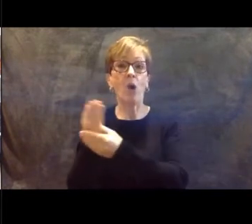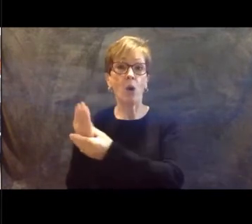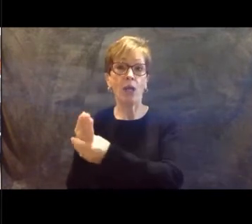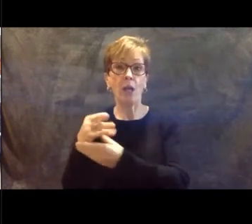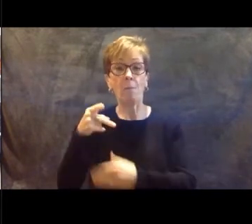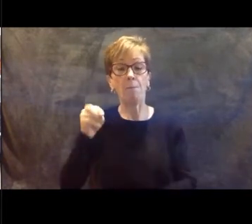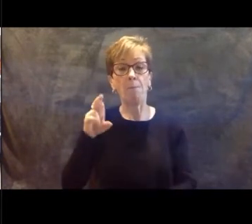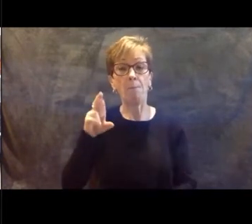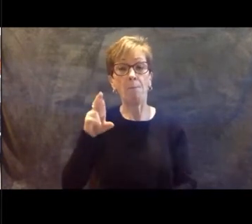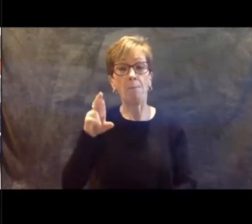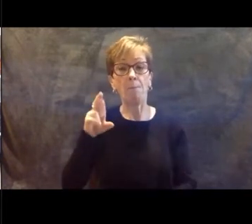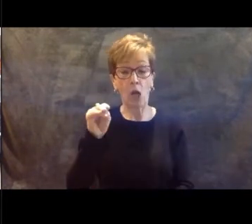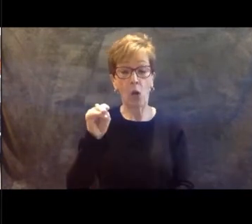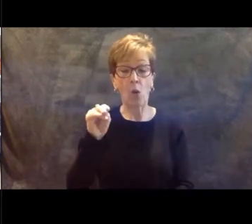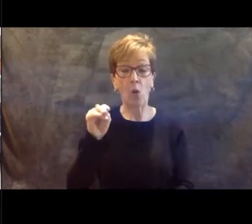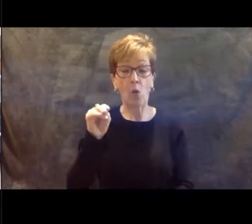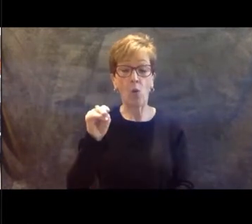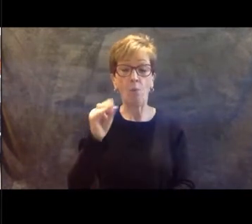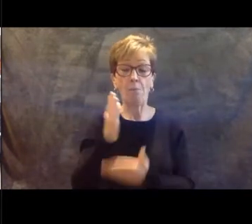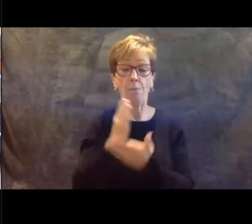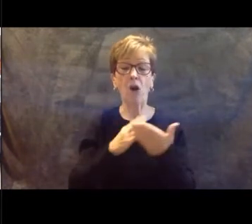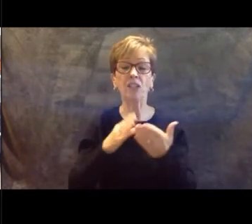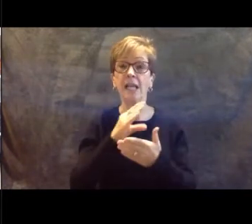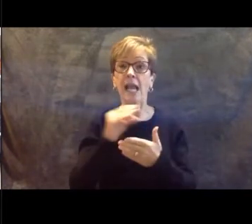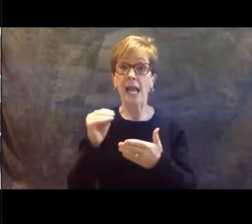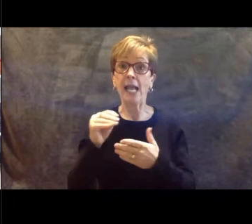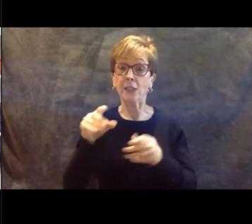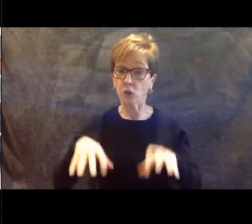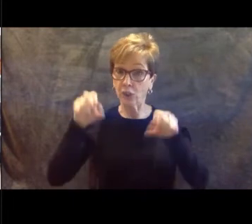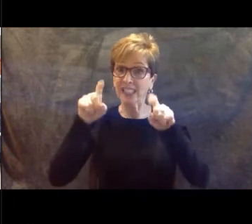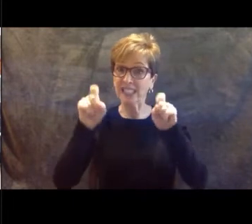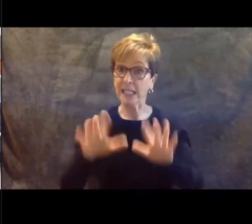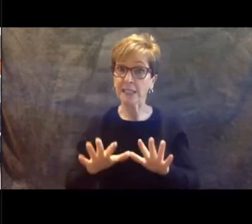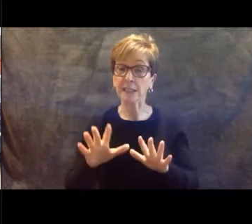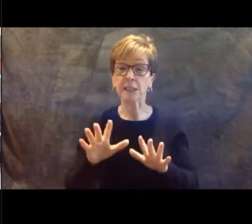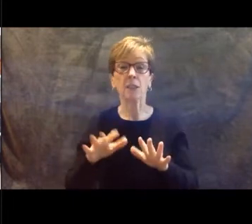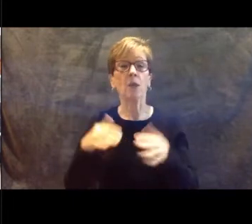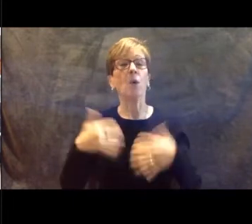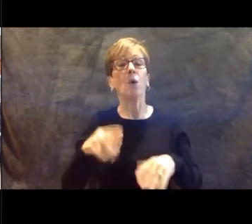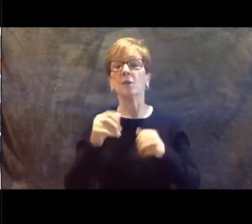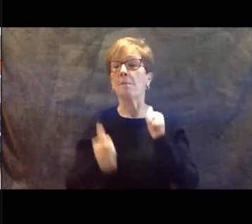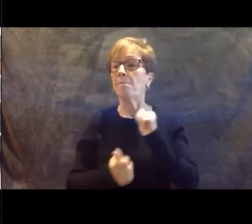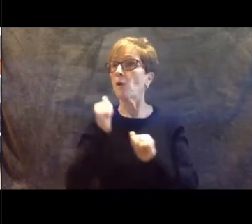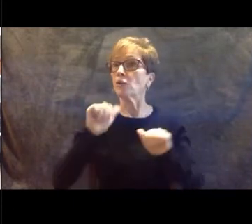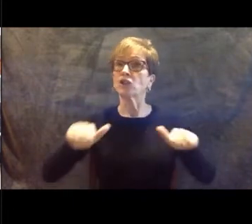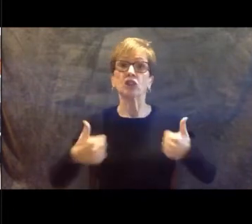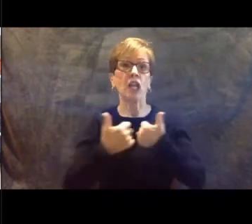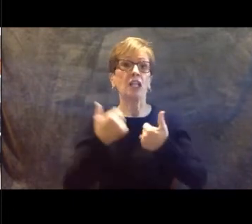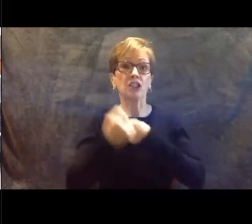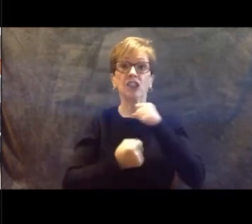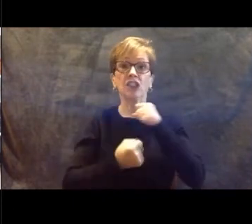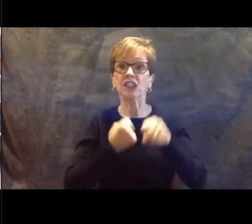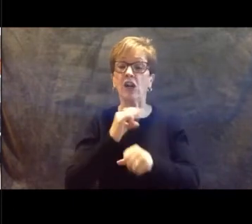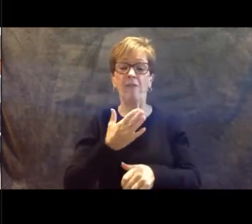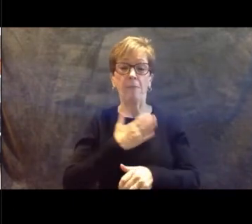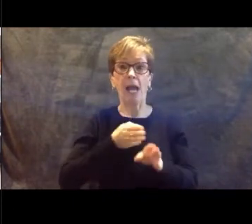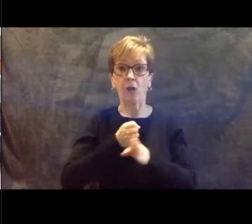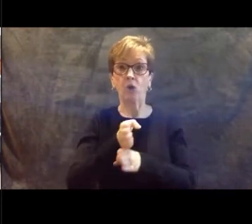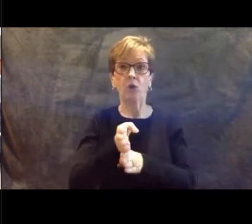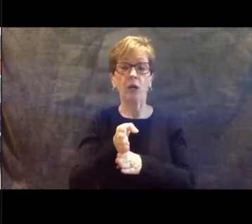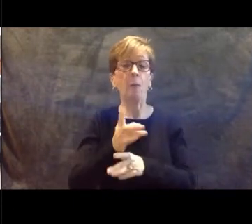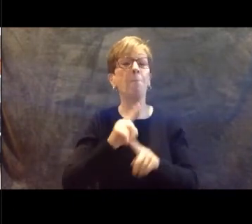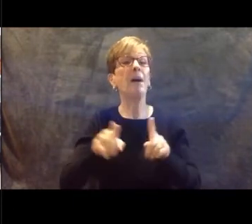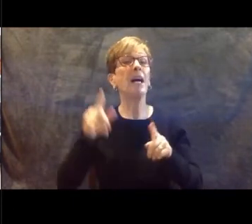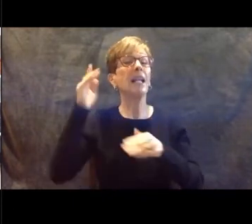it was one of the most challenging years of my career. But it was also one of the most rewarding in the end because I